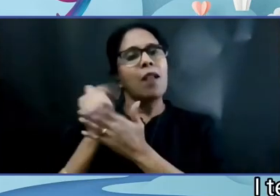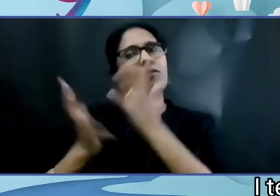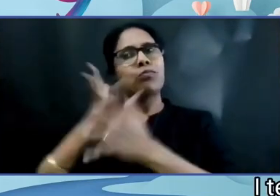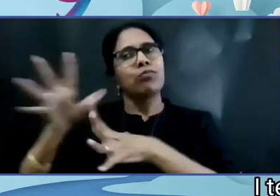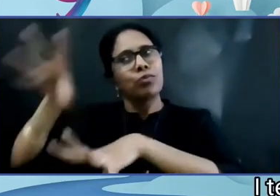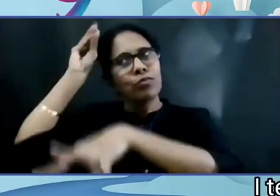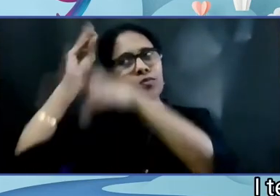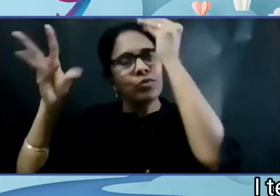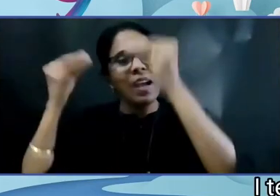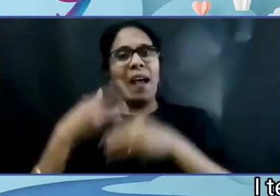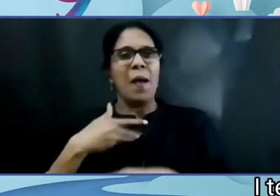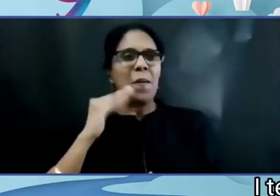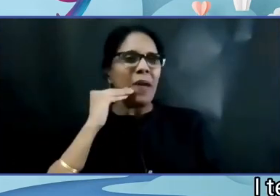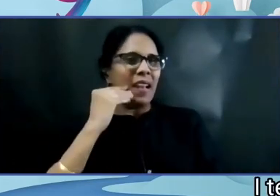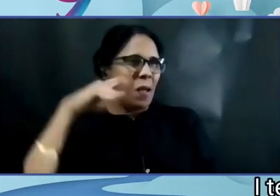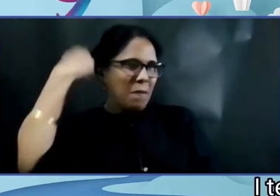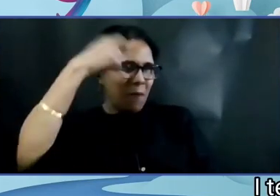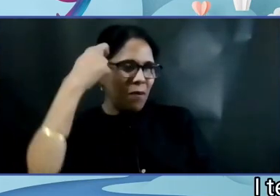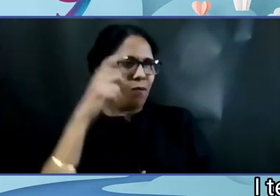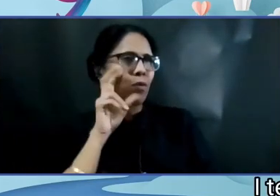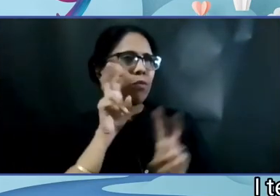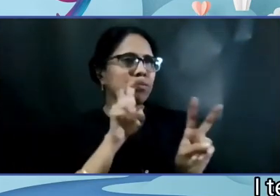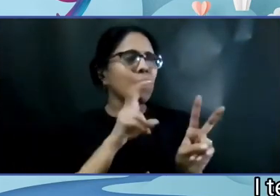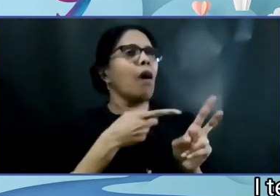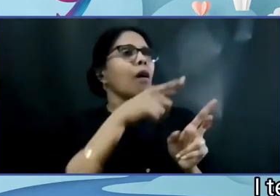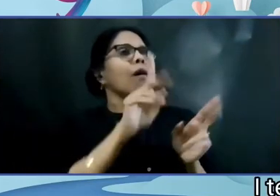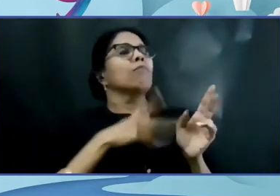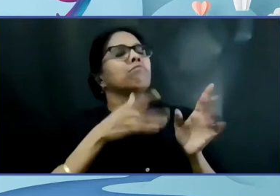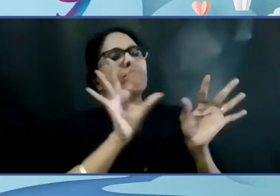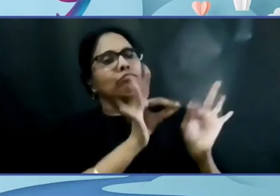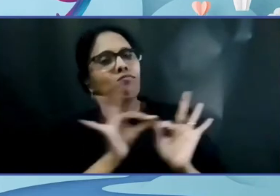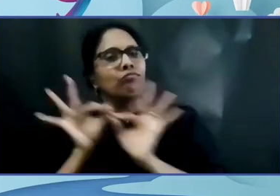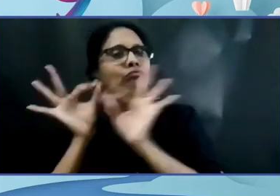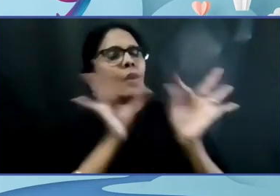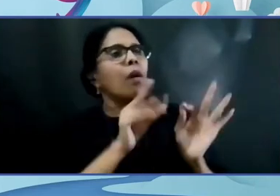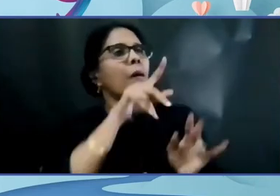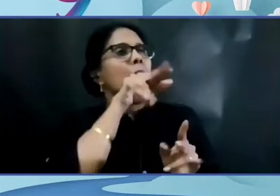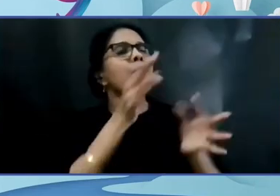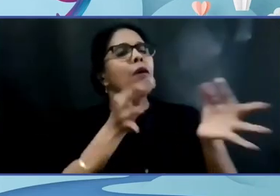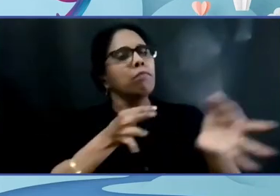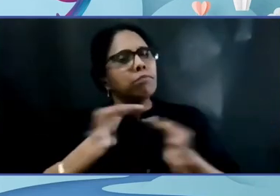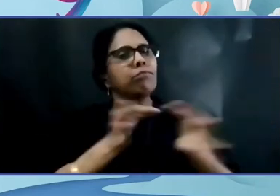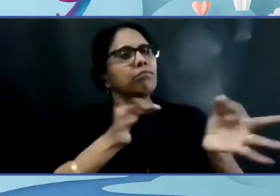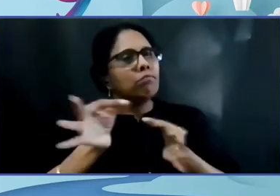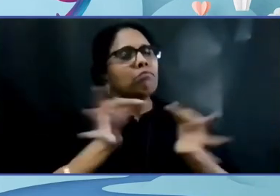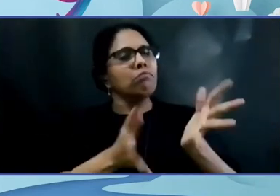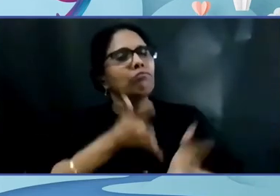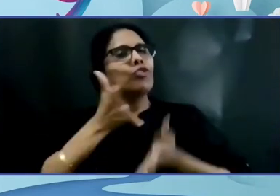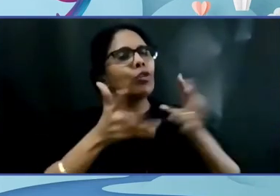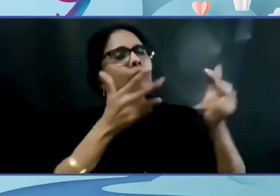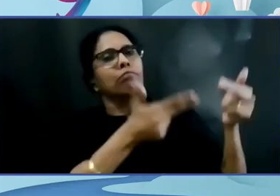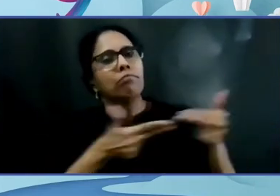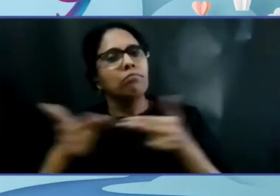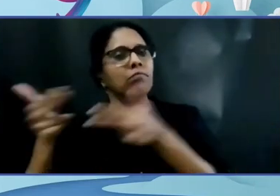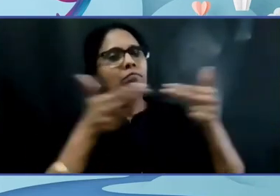I tell them what's happening or when we have to buy something, I explain the other person.